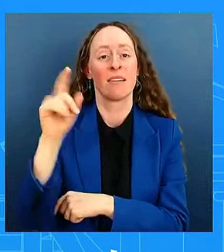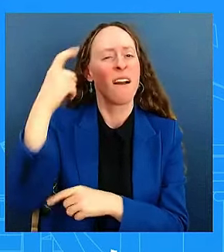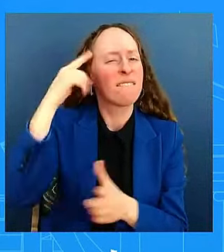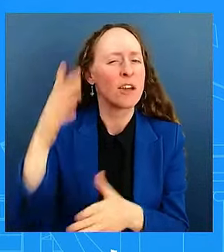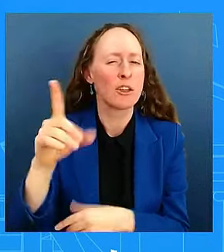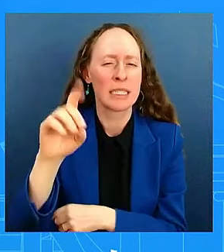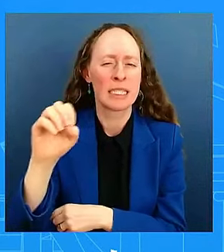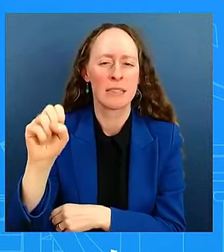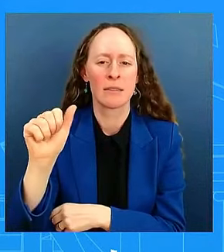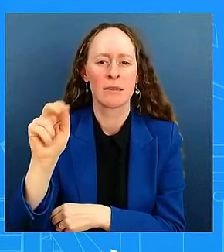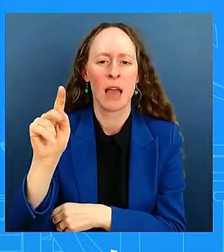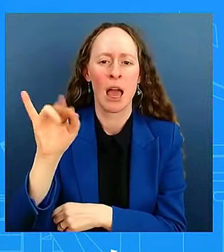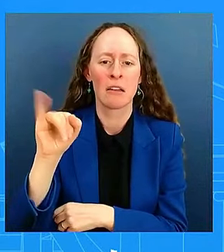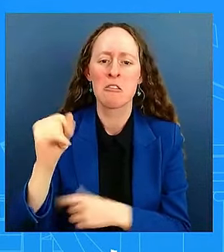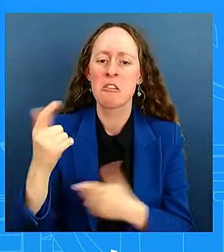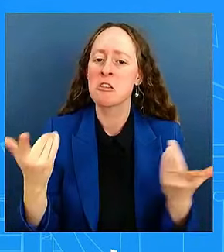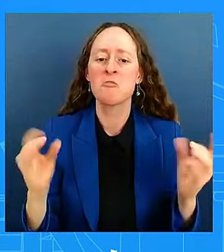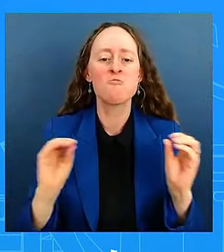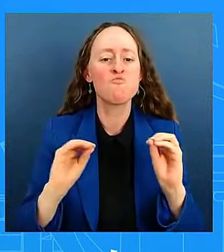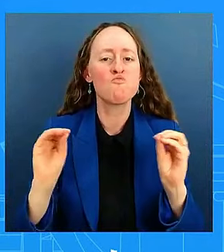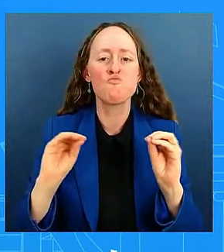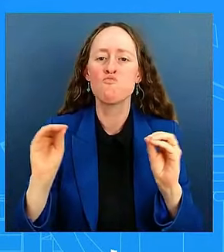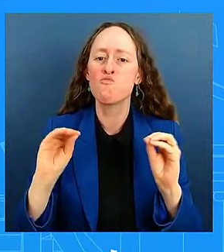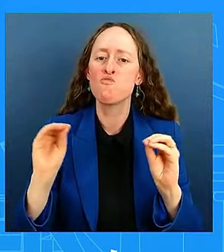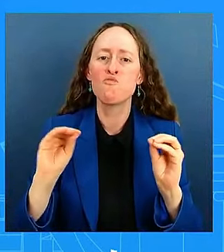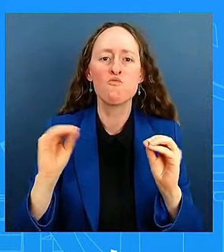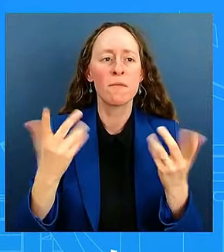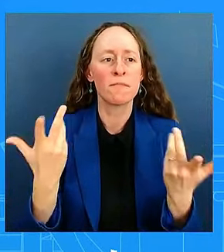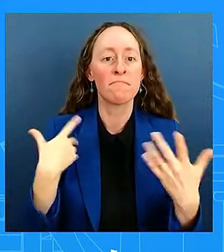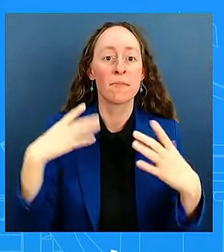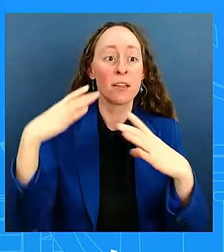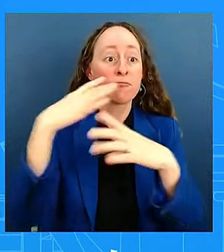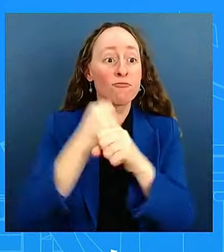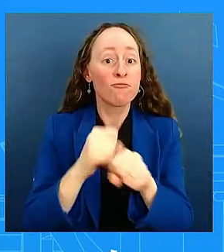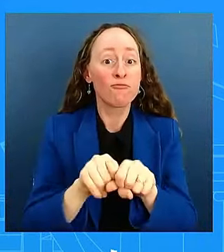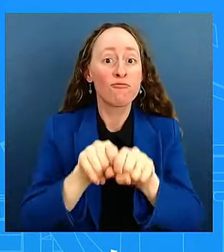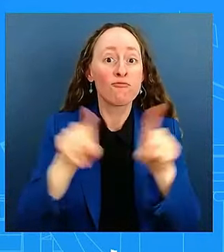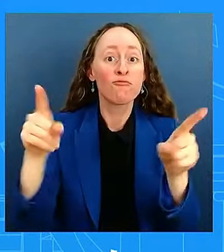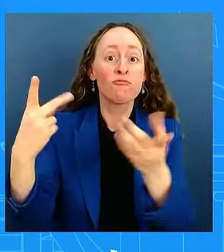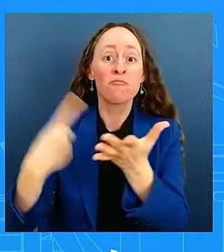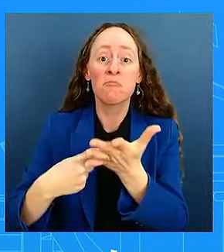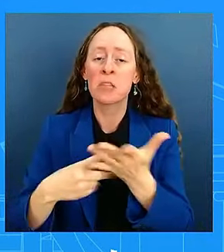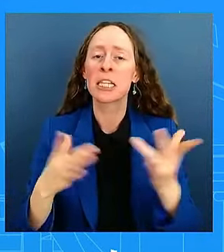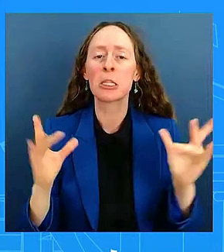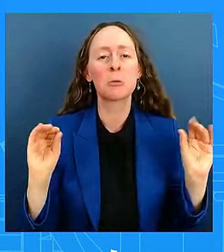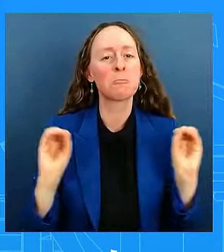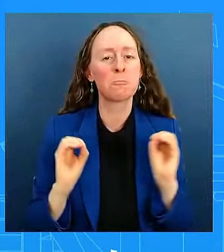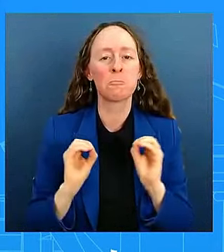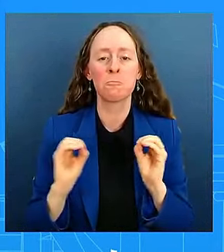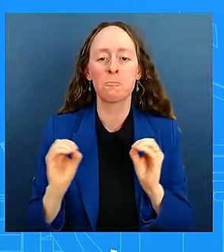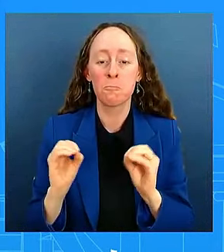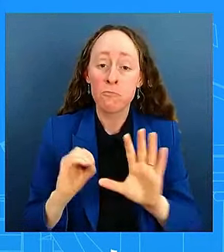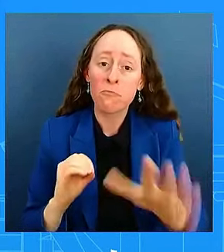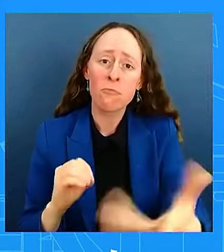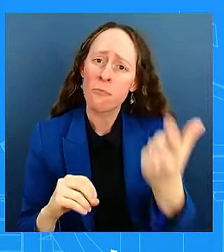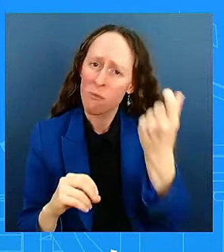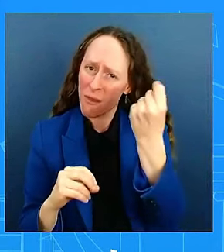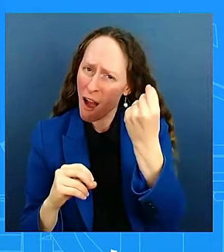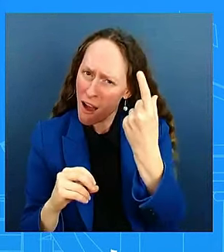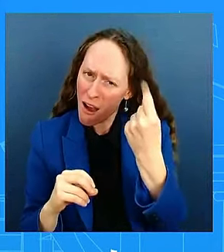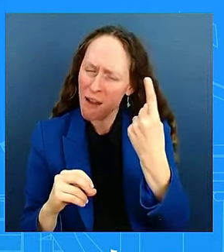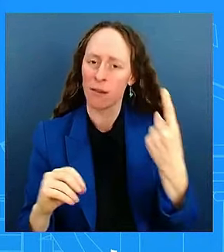Um, but what I can say is that, uh, we have been in touch, uh, our team has been in touch with, uh, uh,